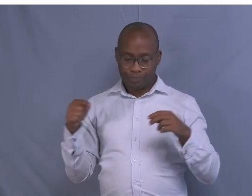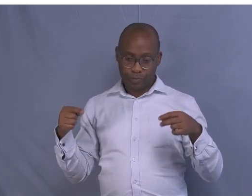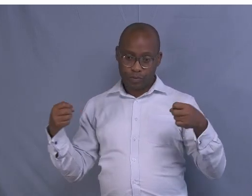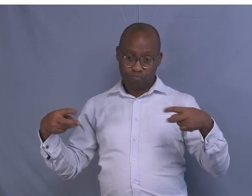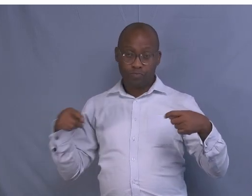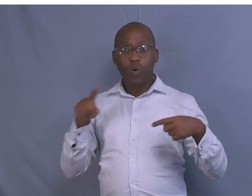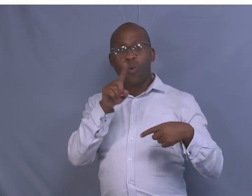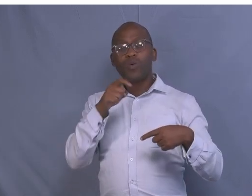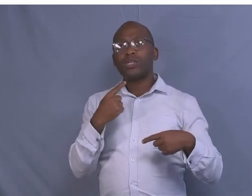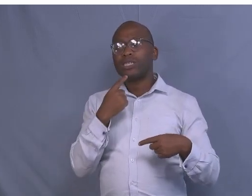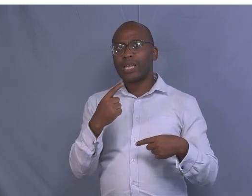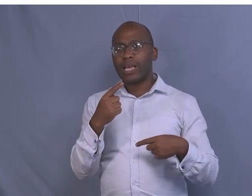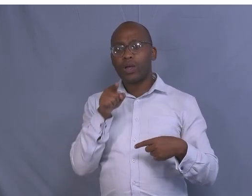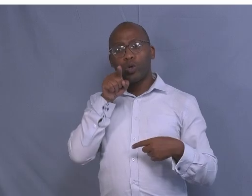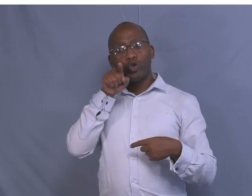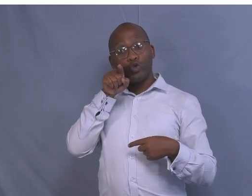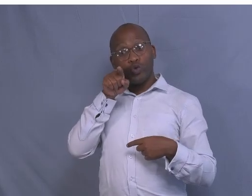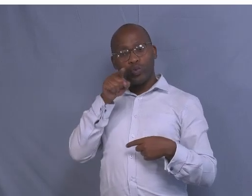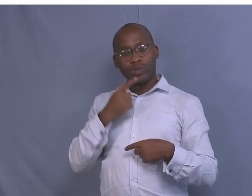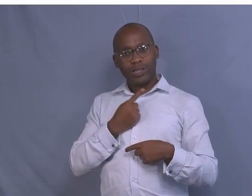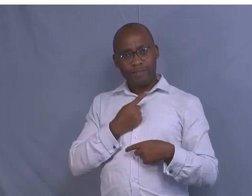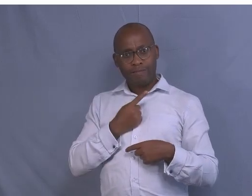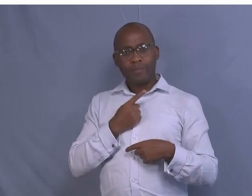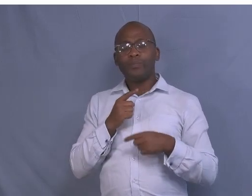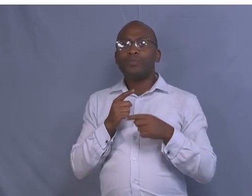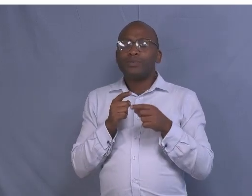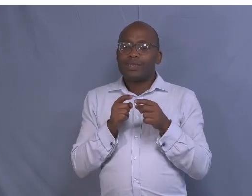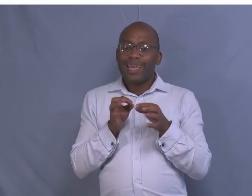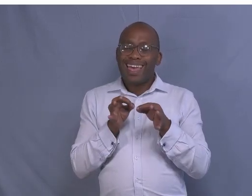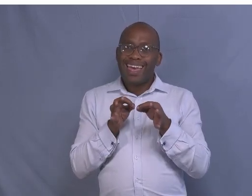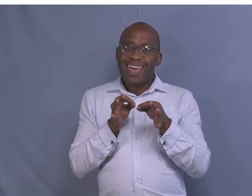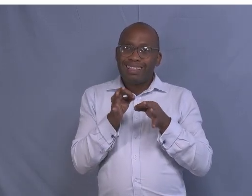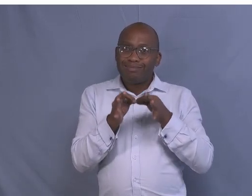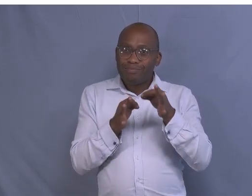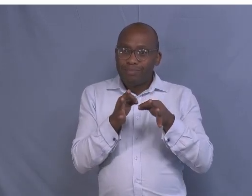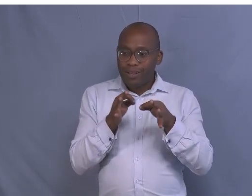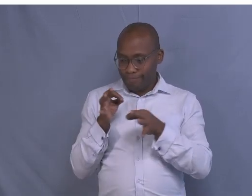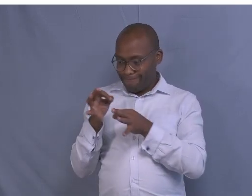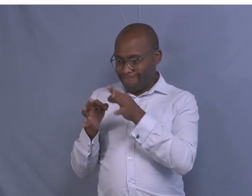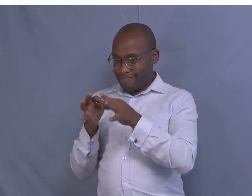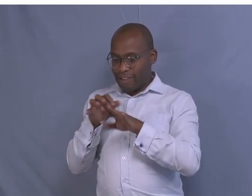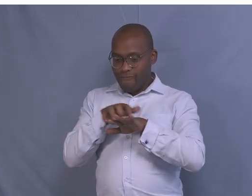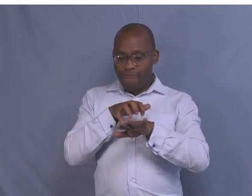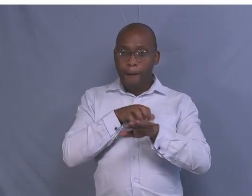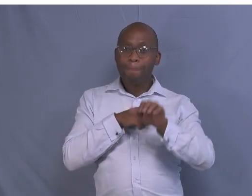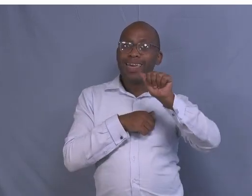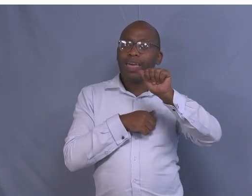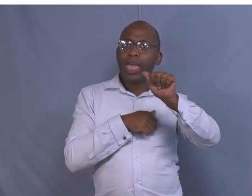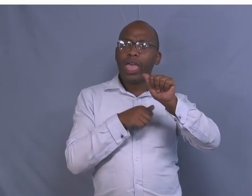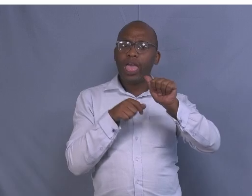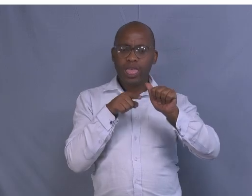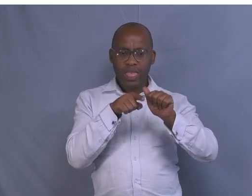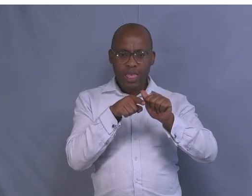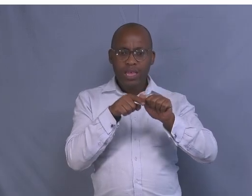above. That means, if they want to know what is this grazing system at form A, then